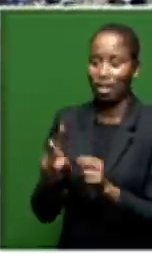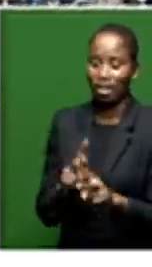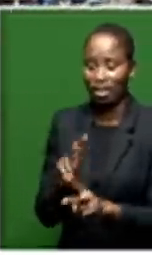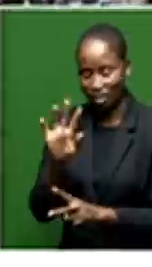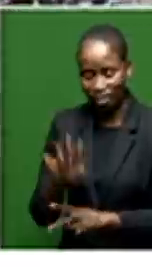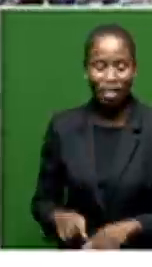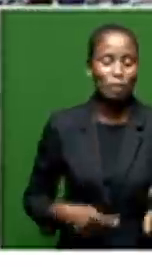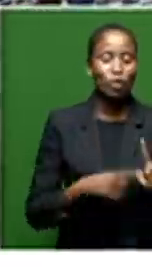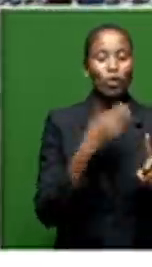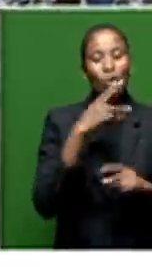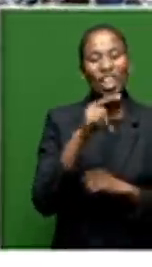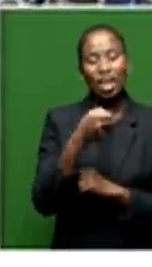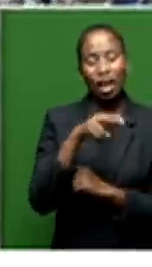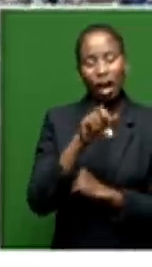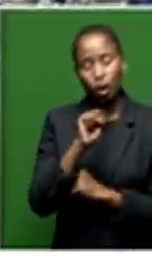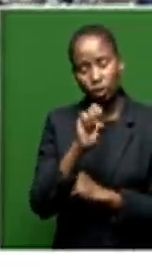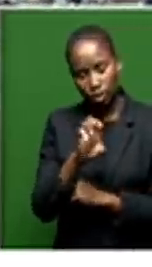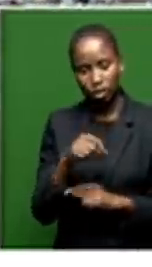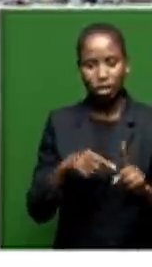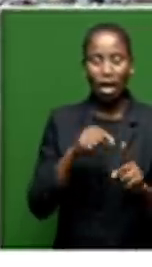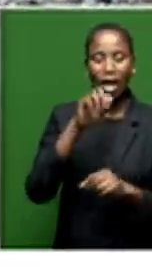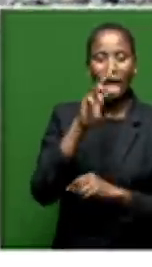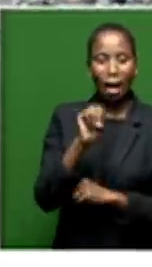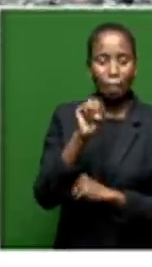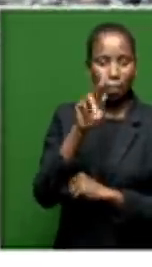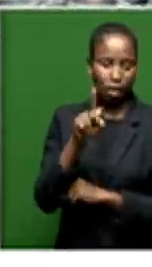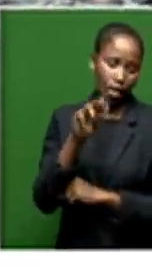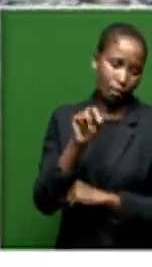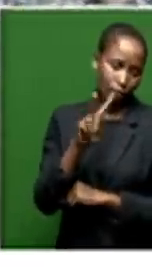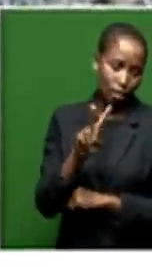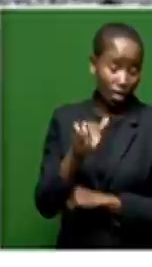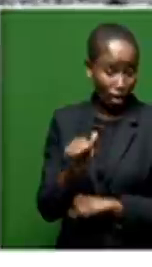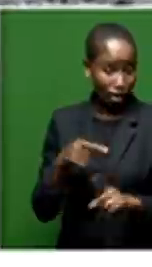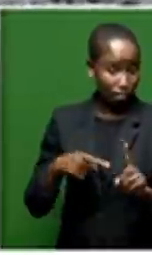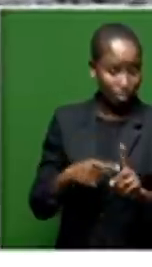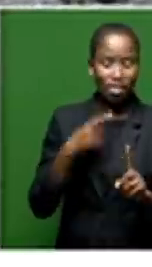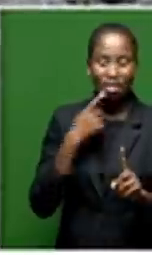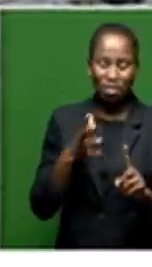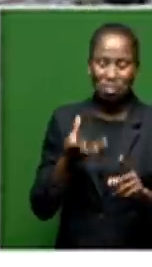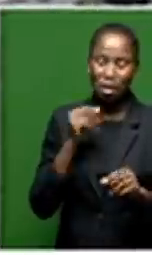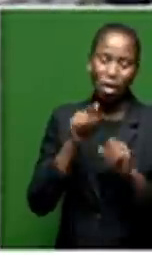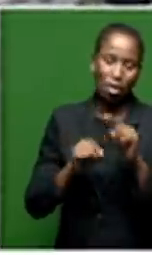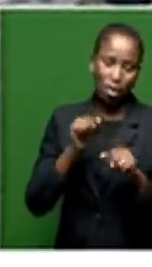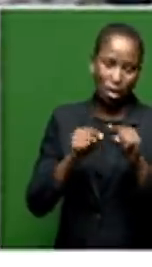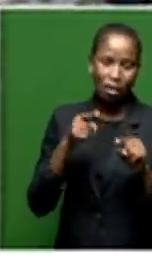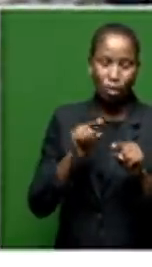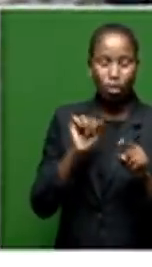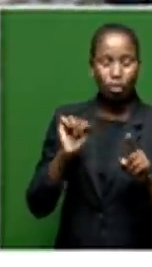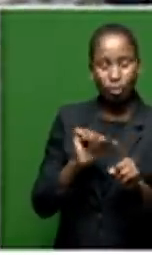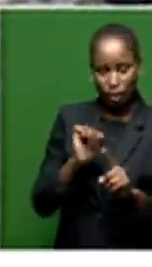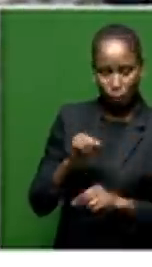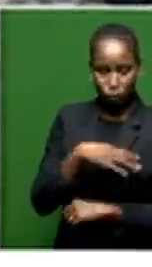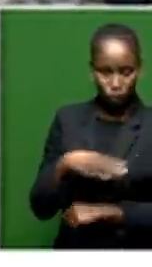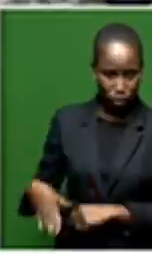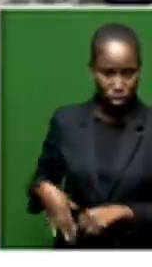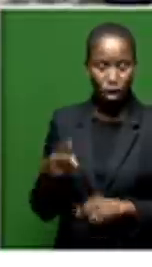who is the spokesperson of the disbanded MKMVA, making some serious allegations there against the President, speaking